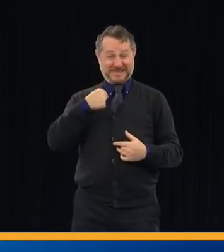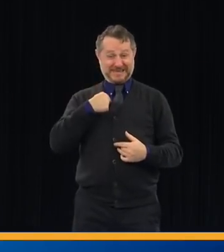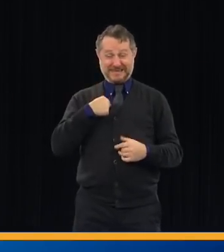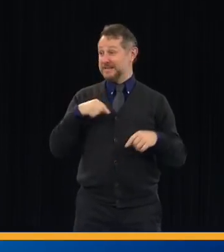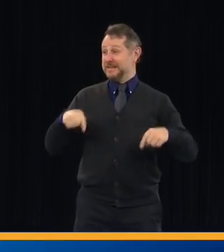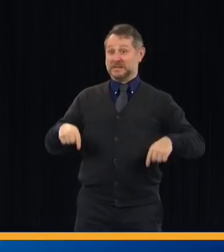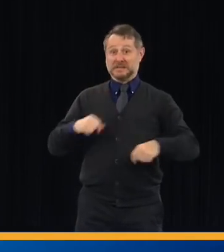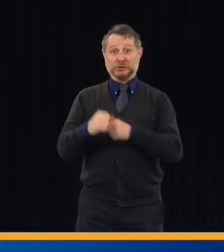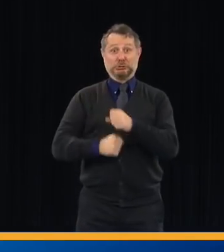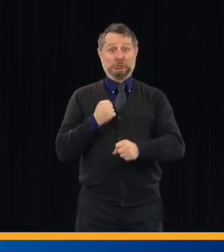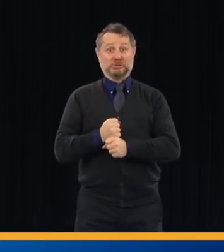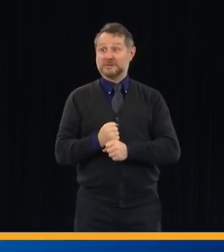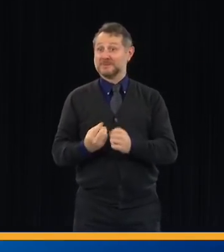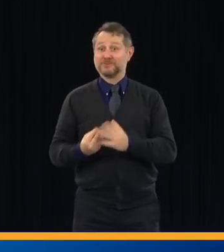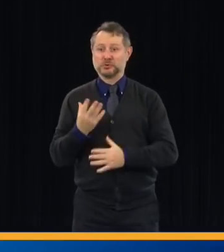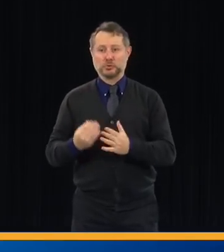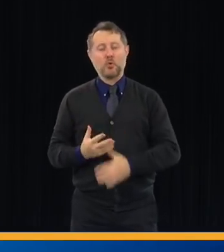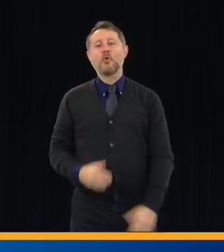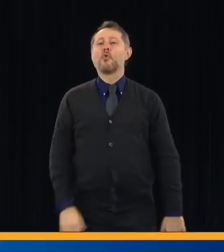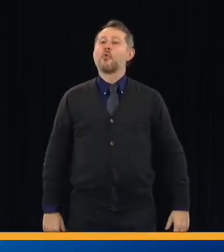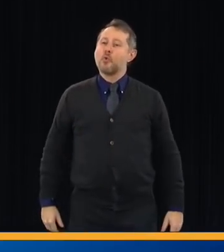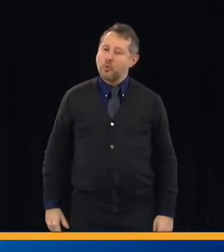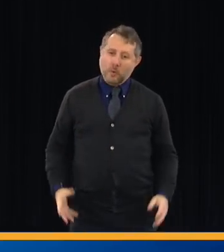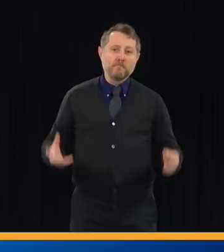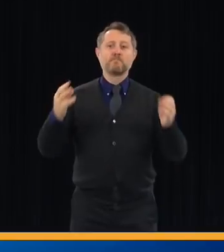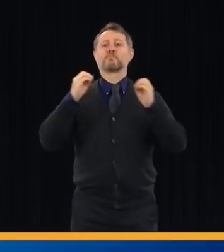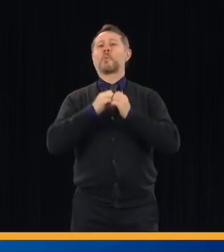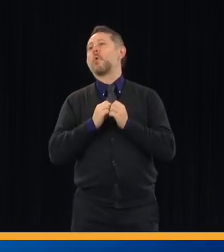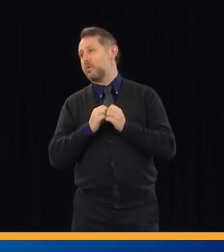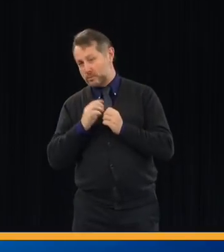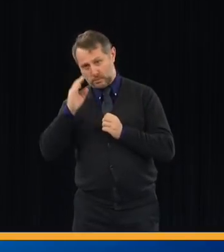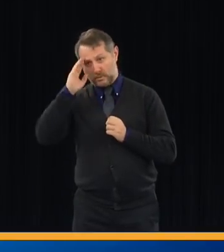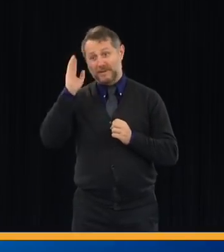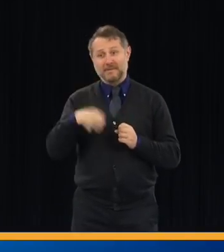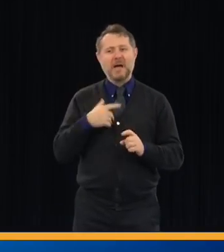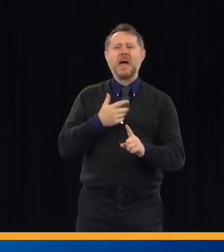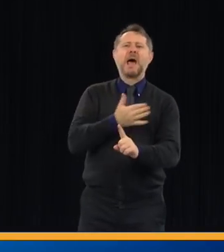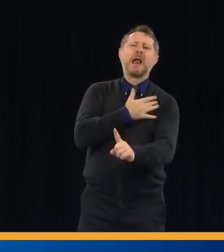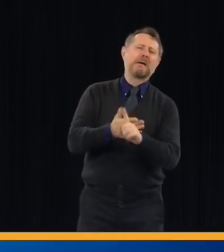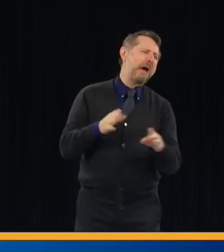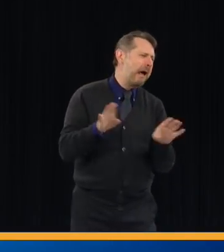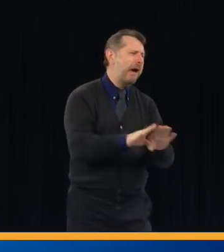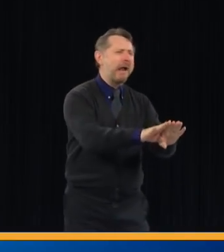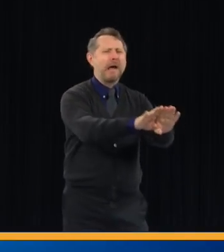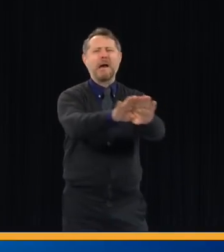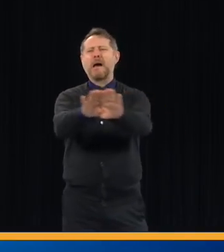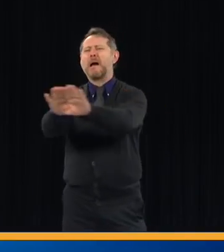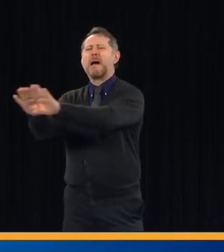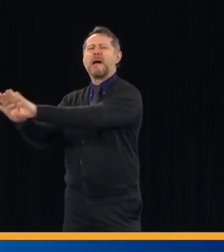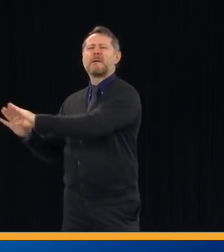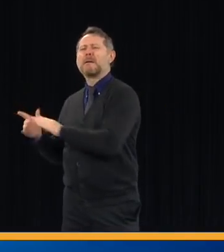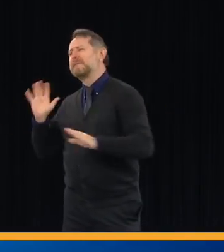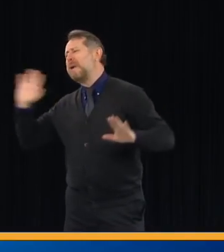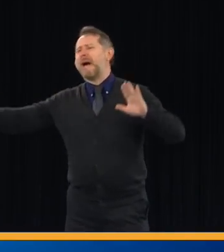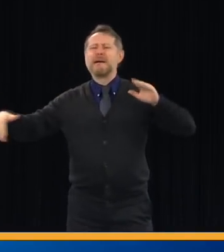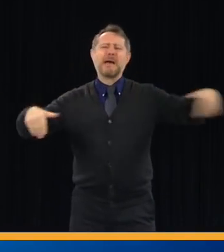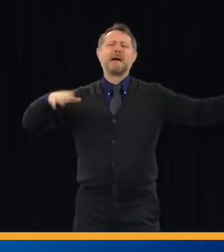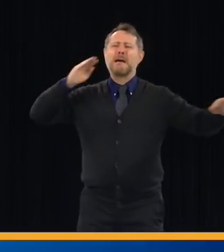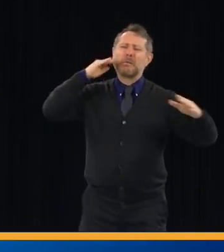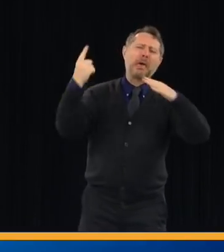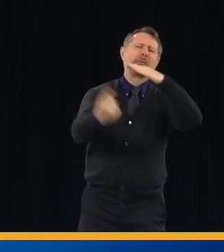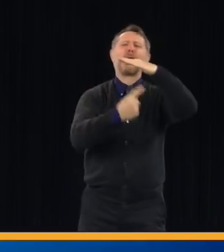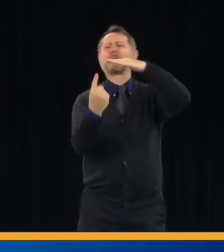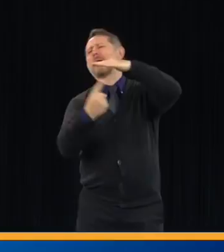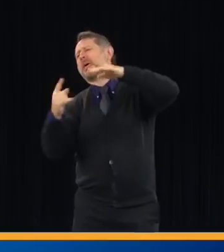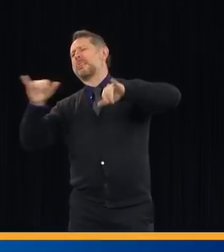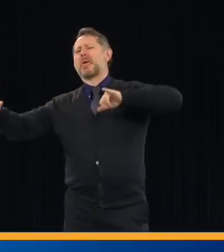we have been closed down, we have locked the doors, we've isolated, we've hunkered